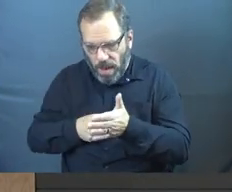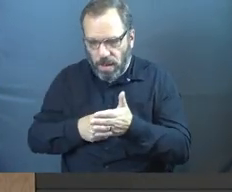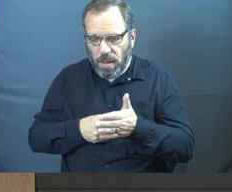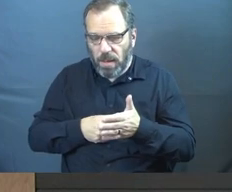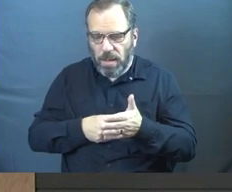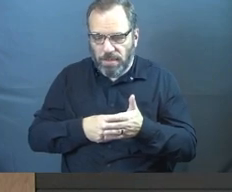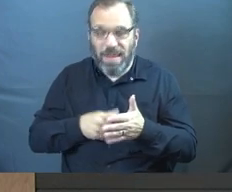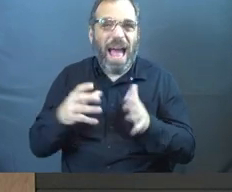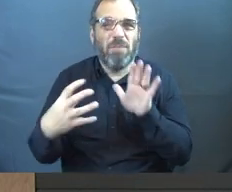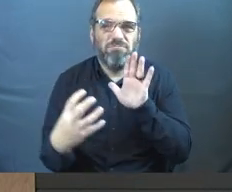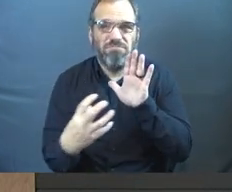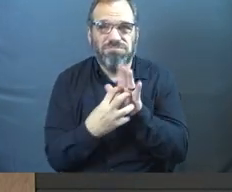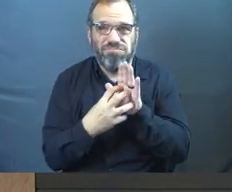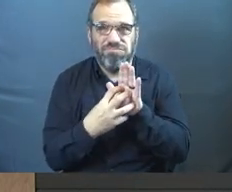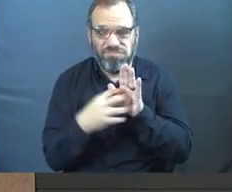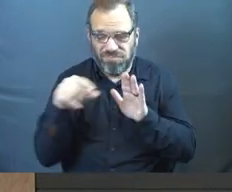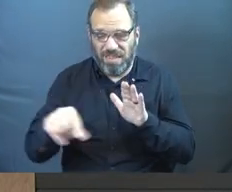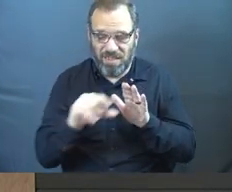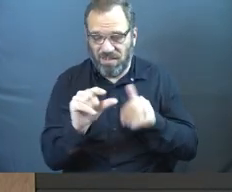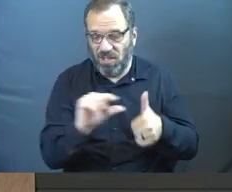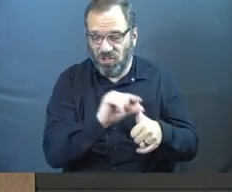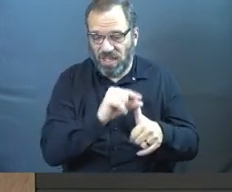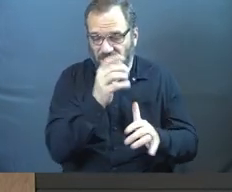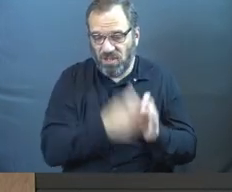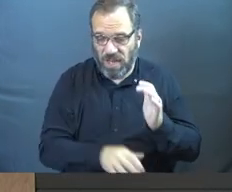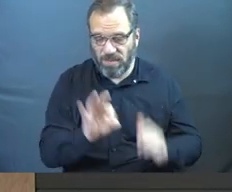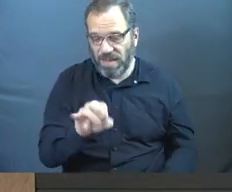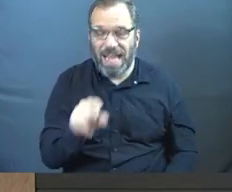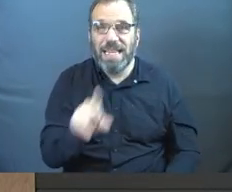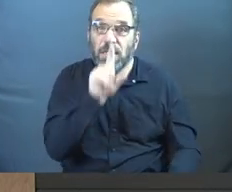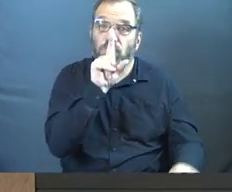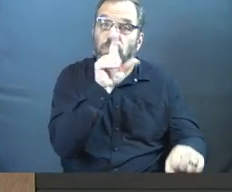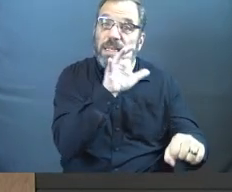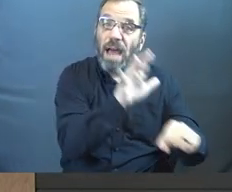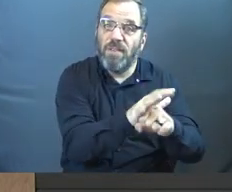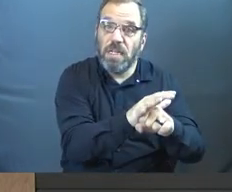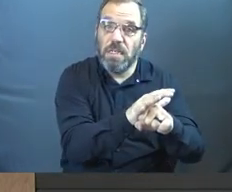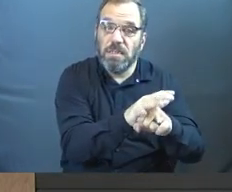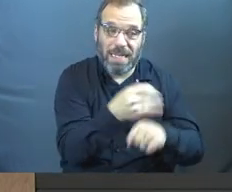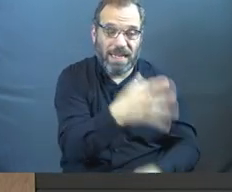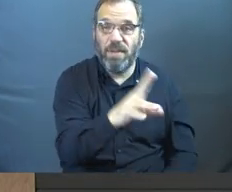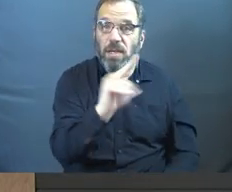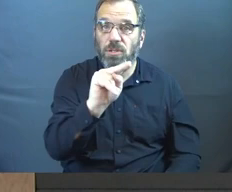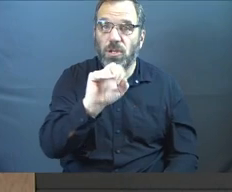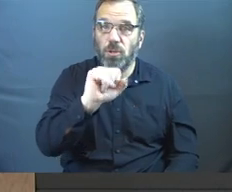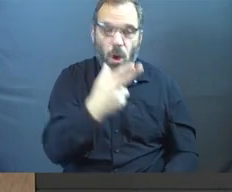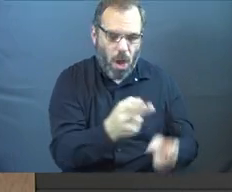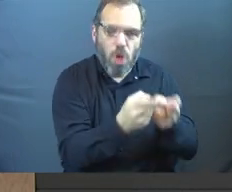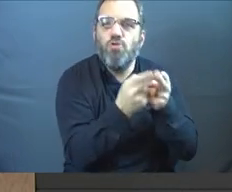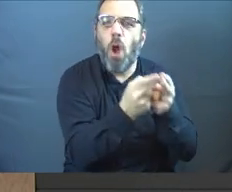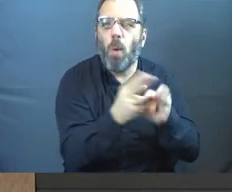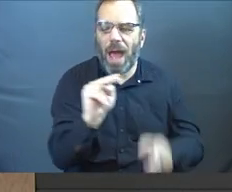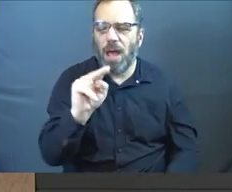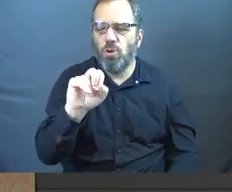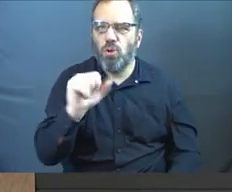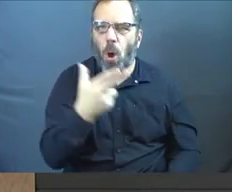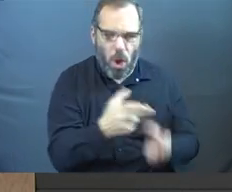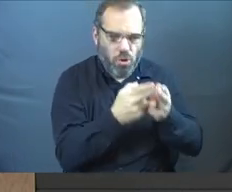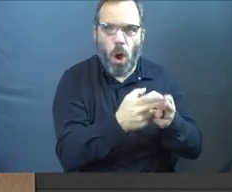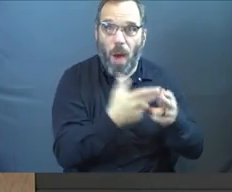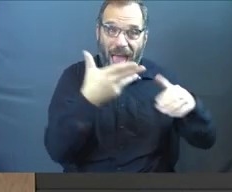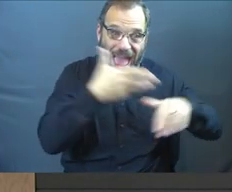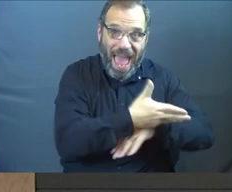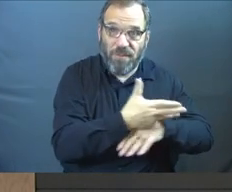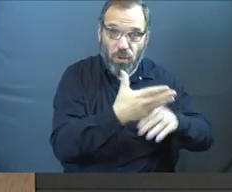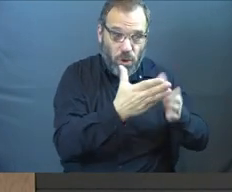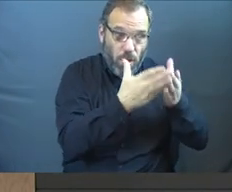contextually, this verse, Genesis 9, this is a covenant that's being given to Noah after they've come out of the ark and